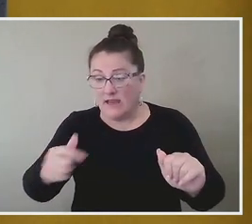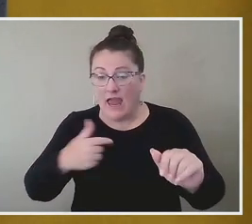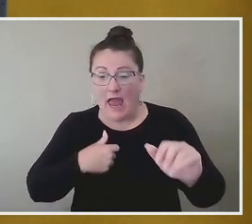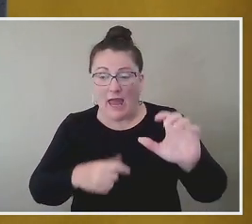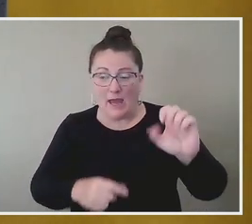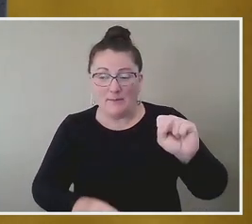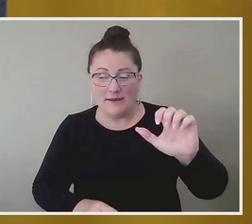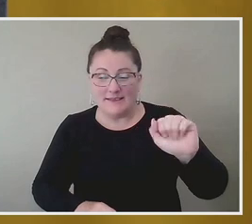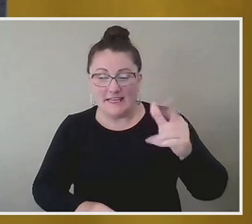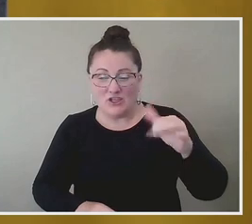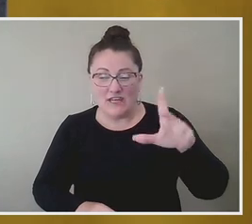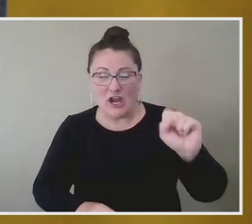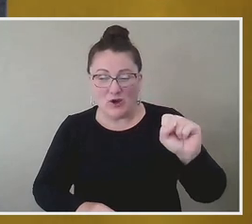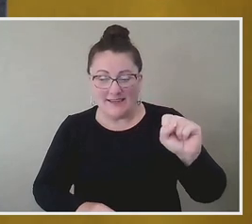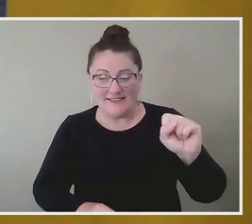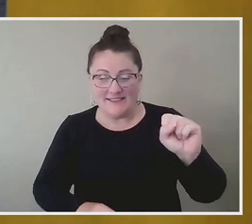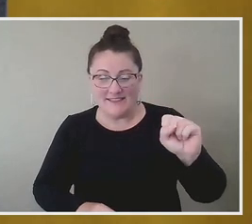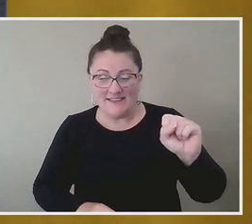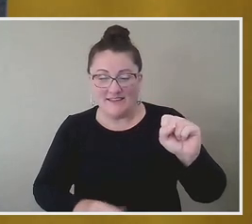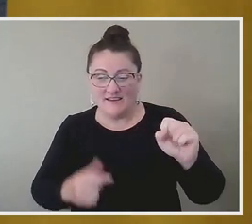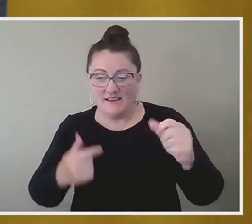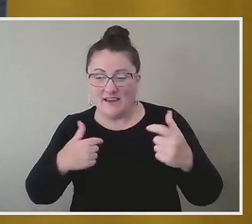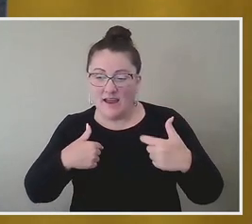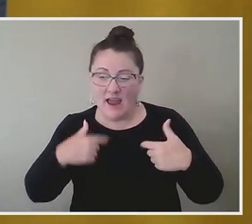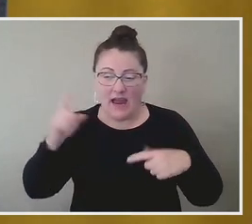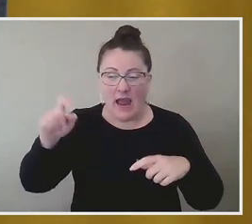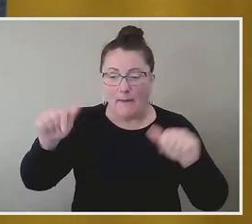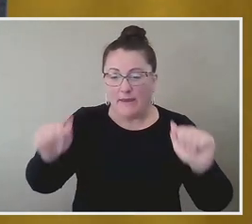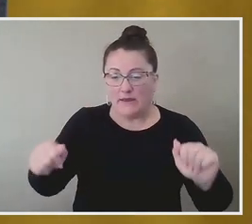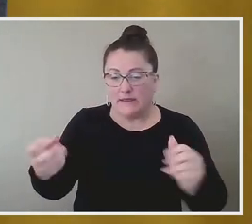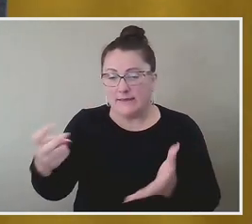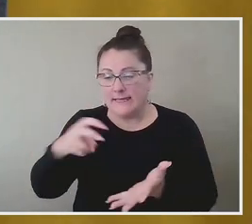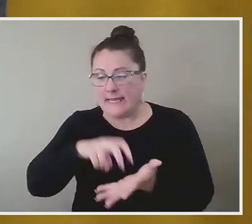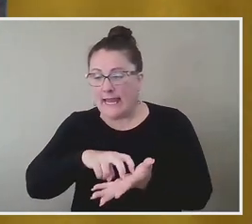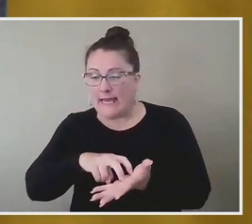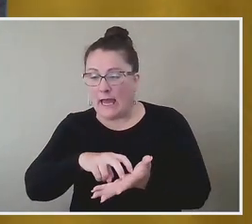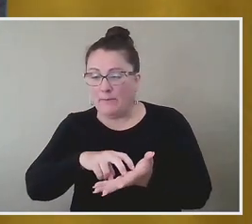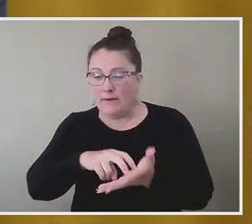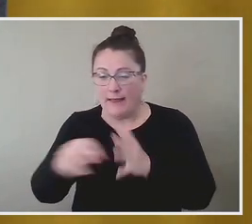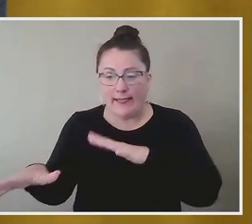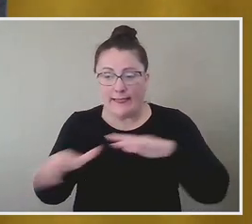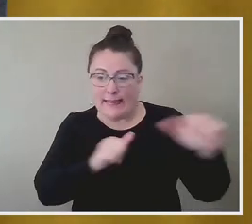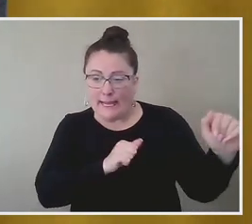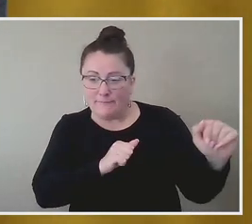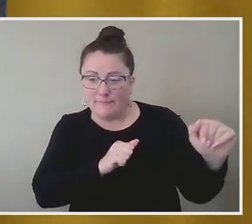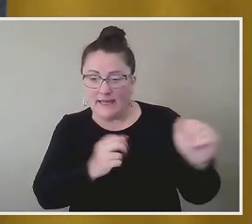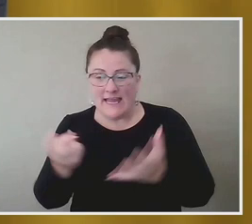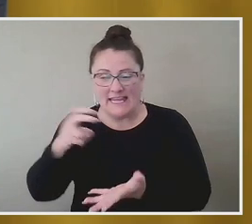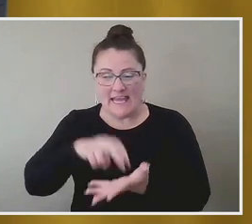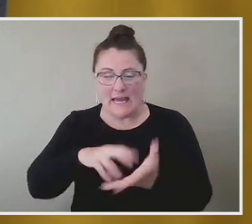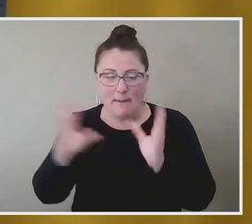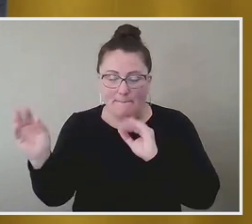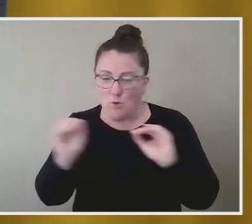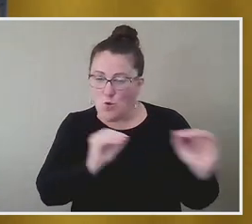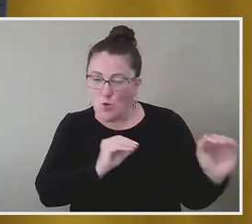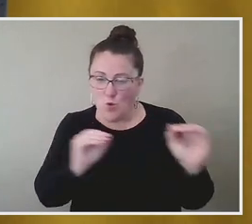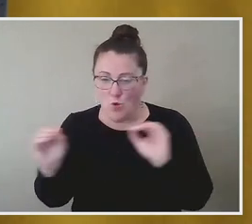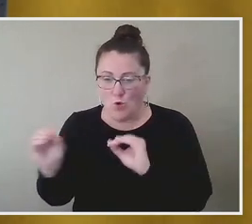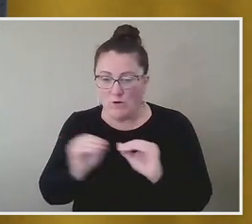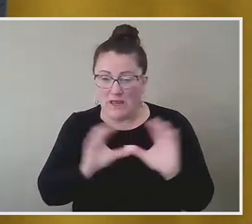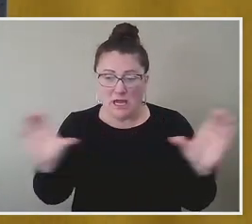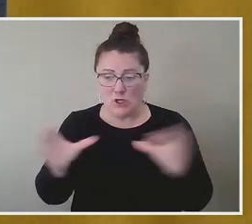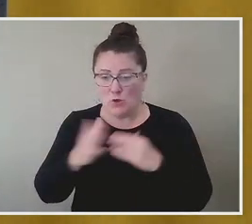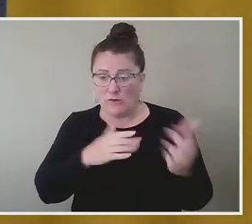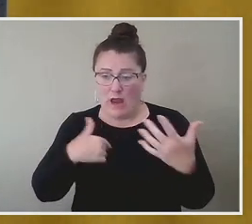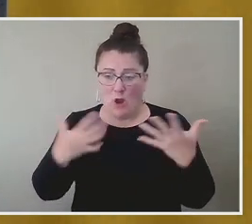so, like, I'm always, I need, like, the ability to get up and leave, to get up and move, to get up and, like, just do what I want to